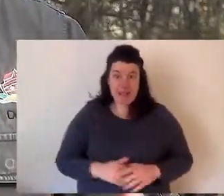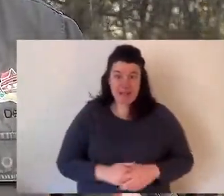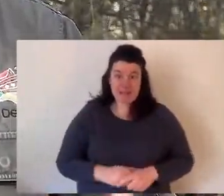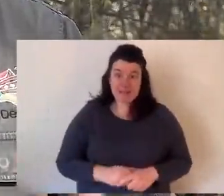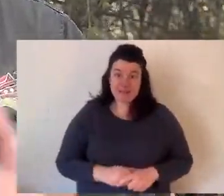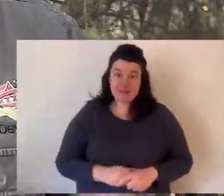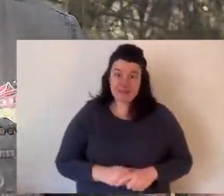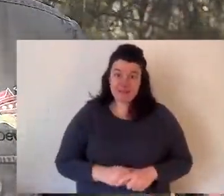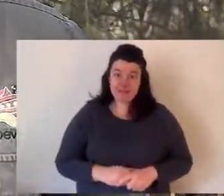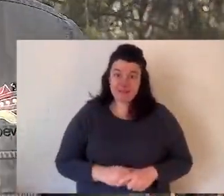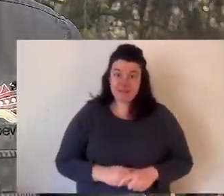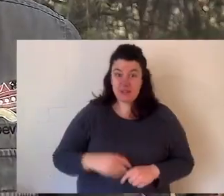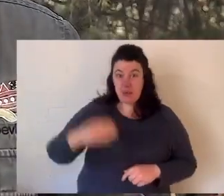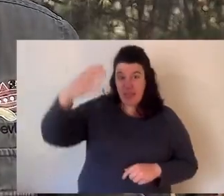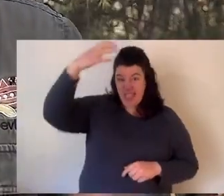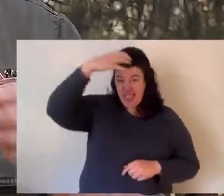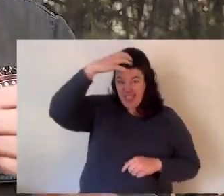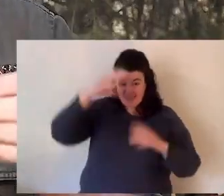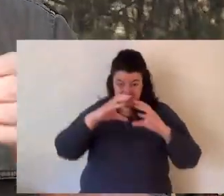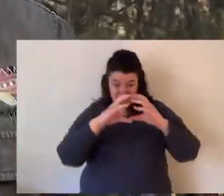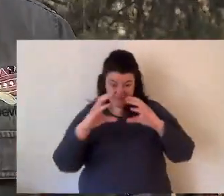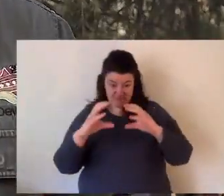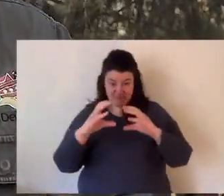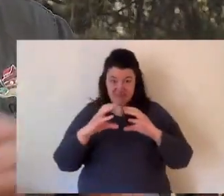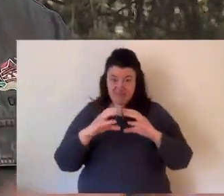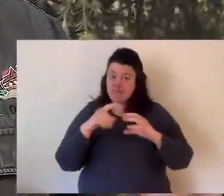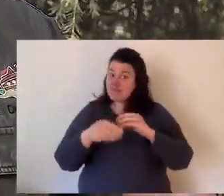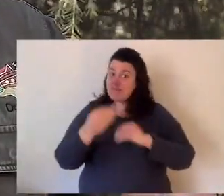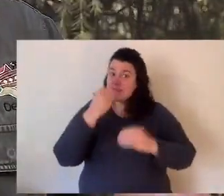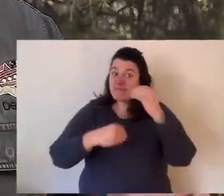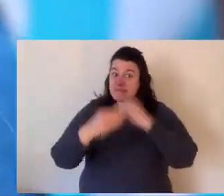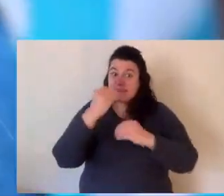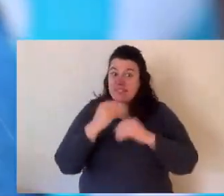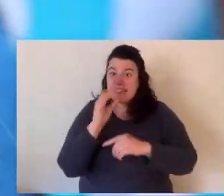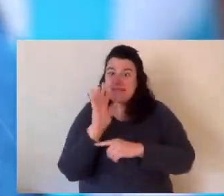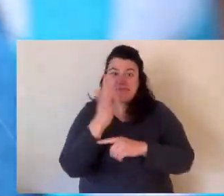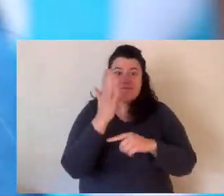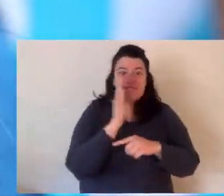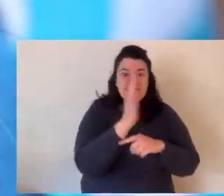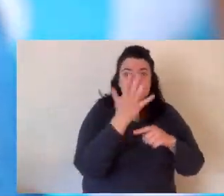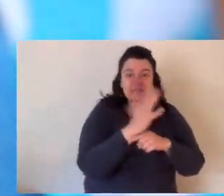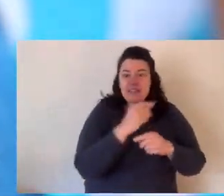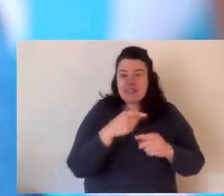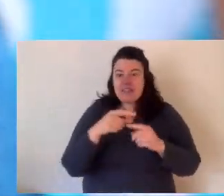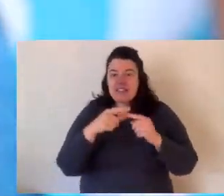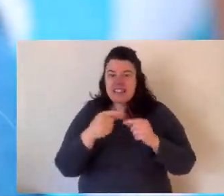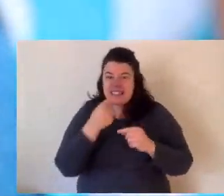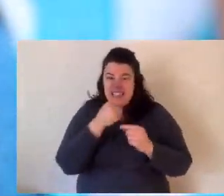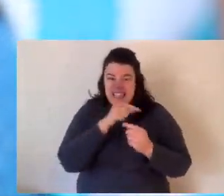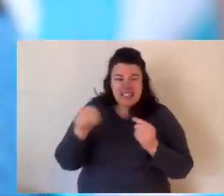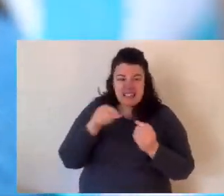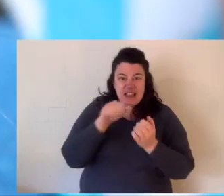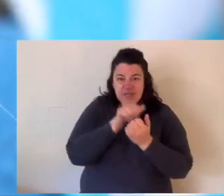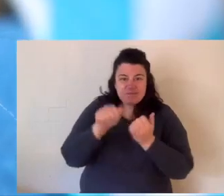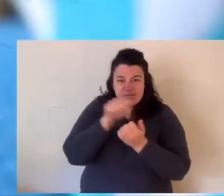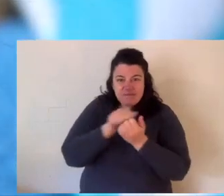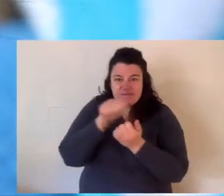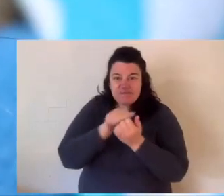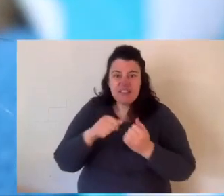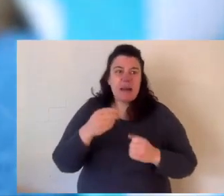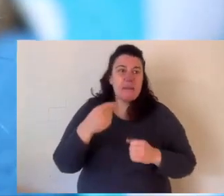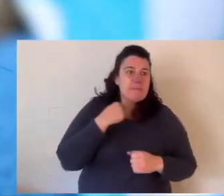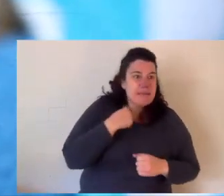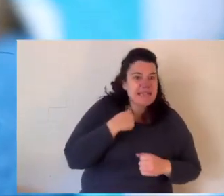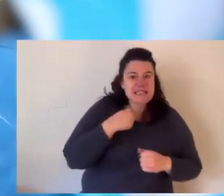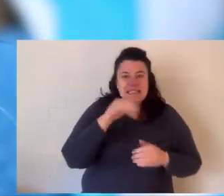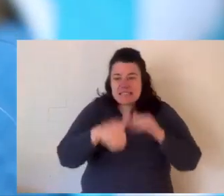kilos. That's a bandicoot. Now let's start with their head. A bandicoot's a omnivorous. Okay and that little mouth of theirs